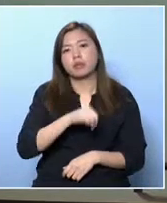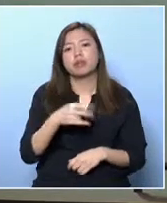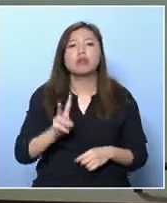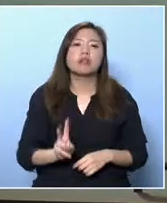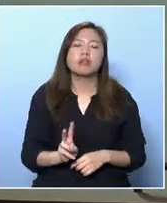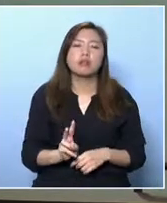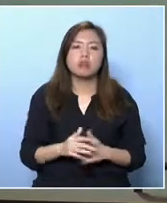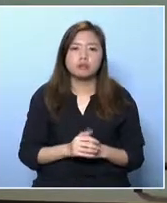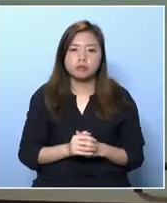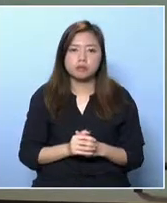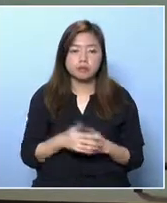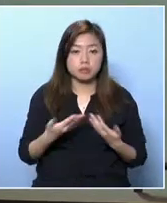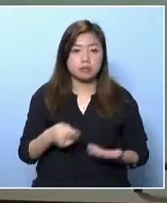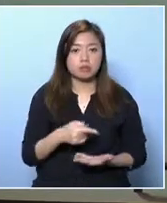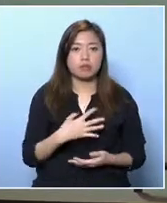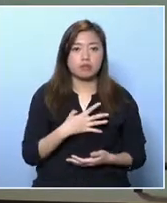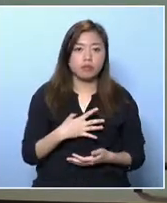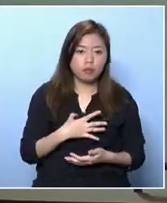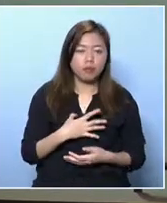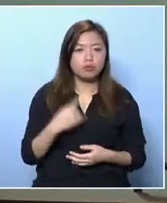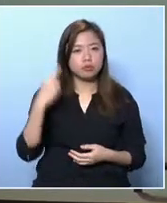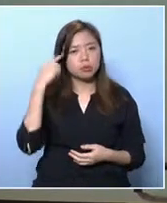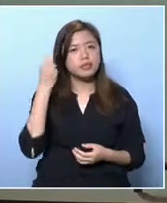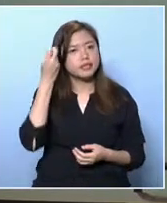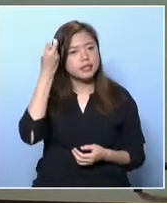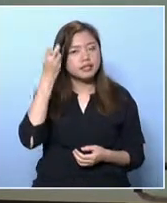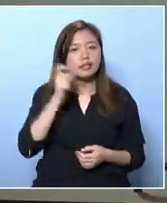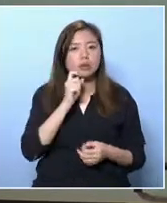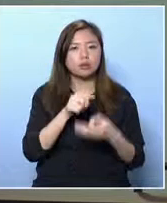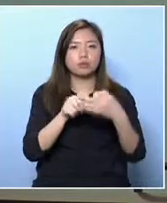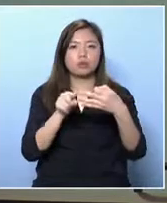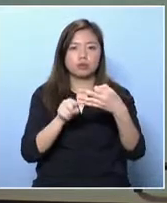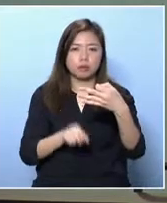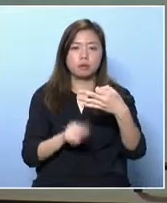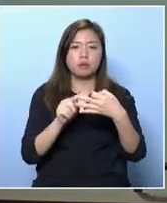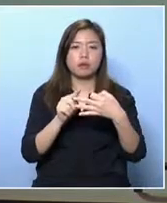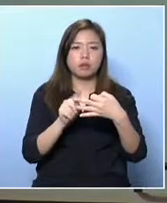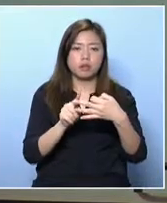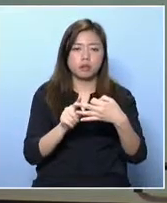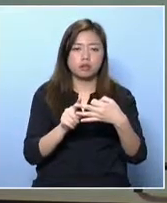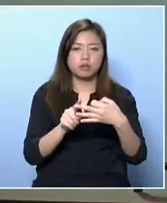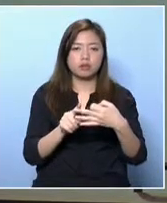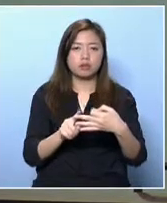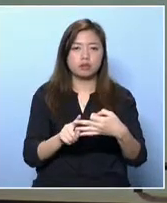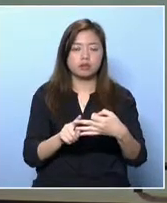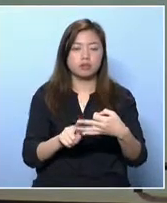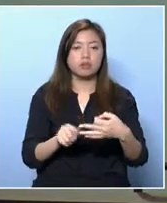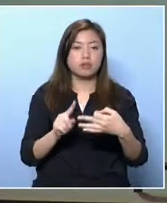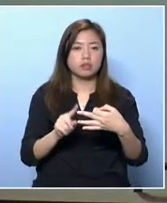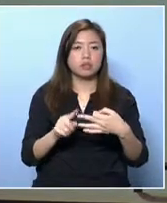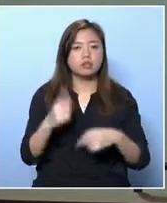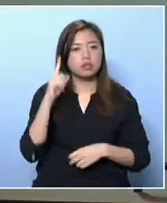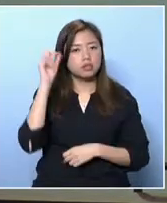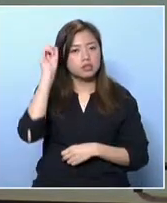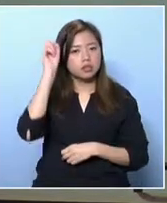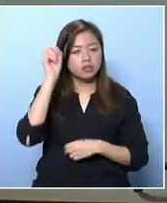the fees may not be affordable to them. We want to make